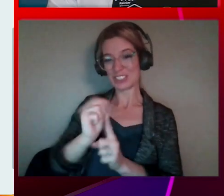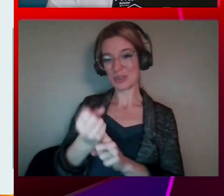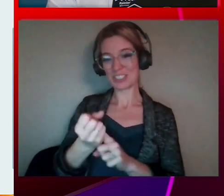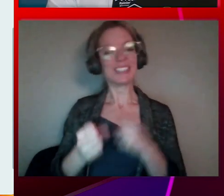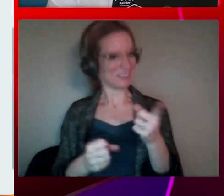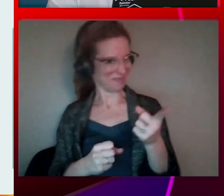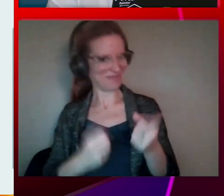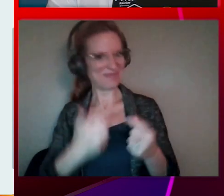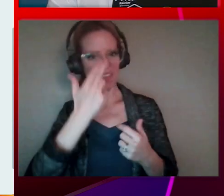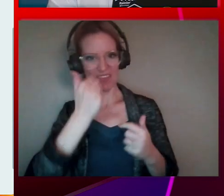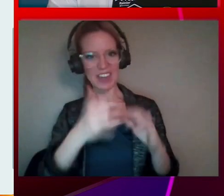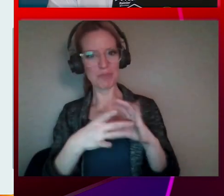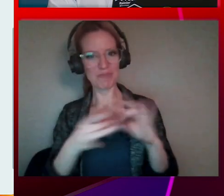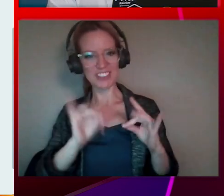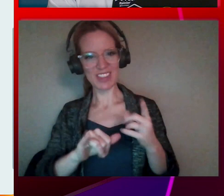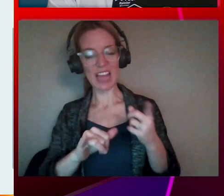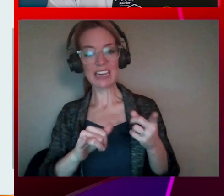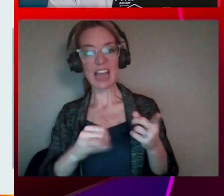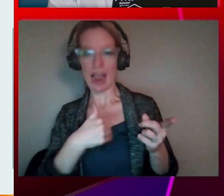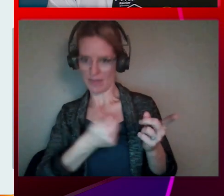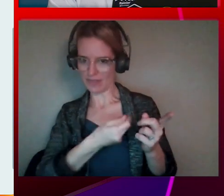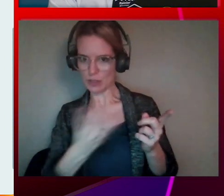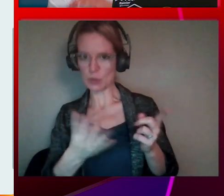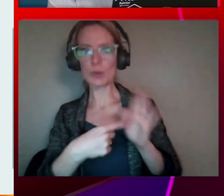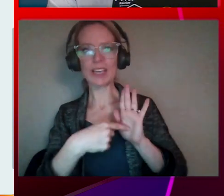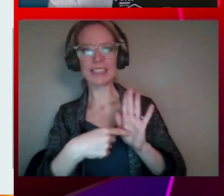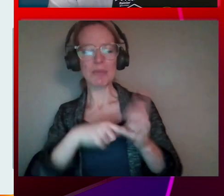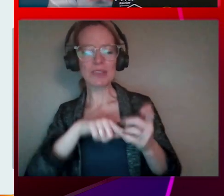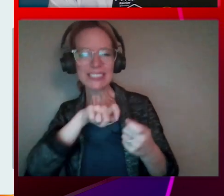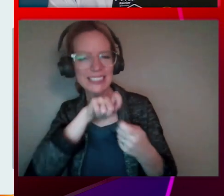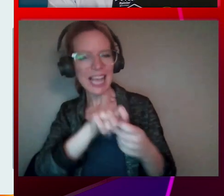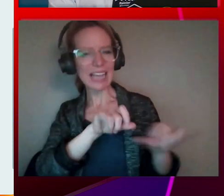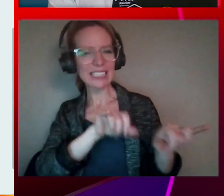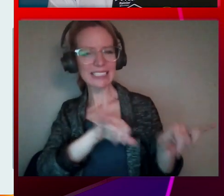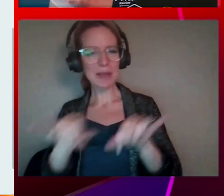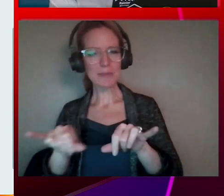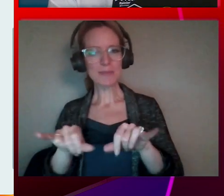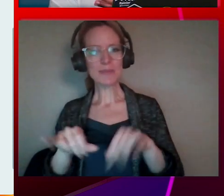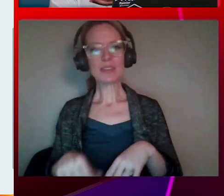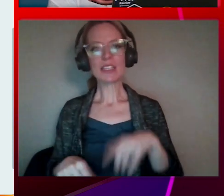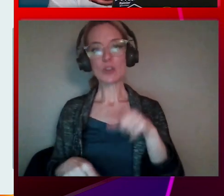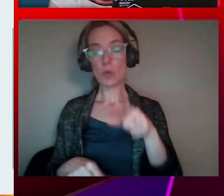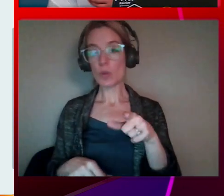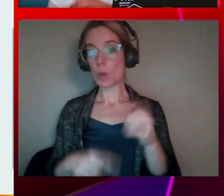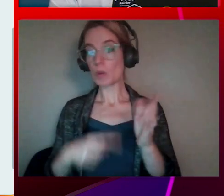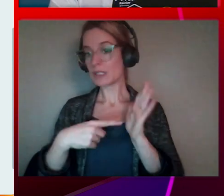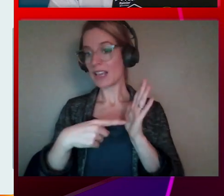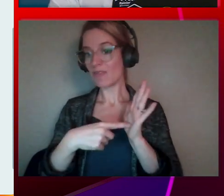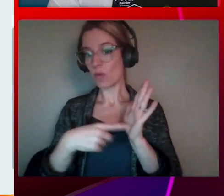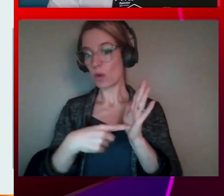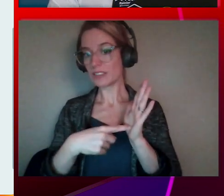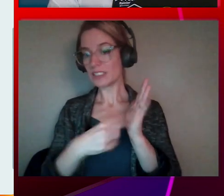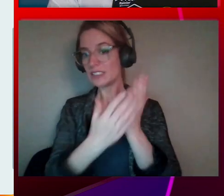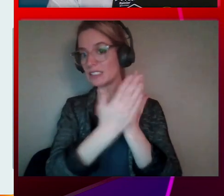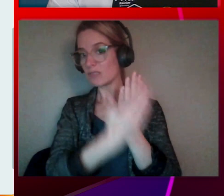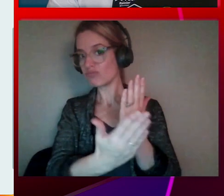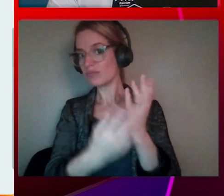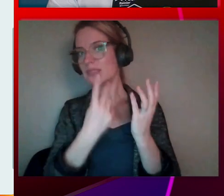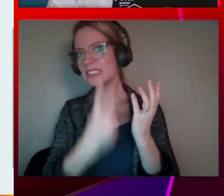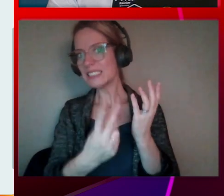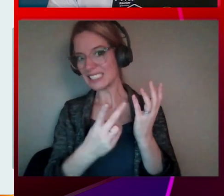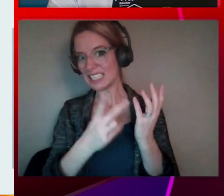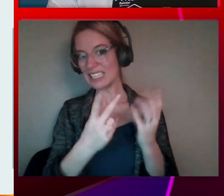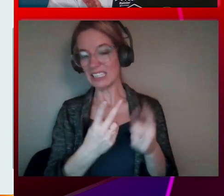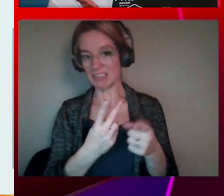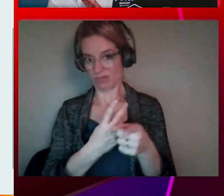that speak to exactly those type of use cases. So these were all built using this functionality by